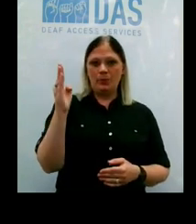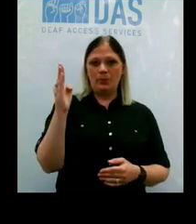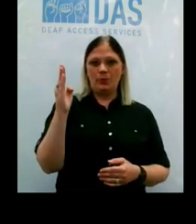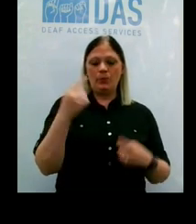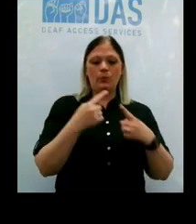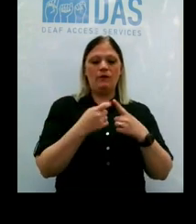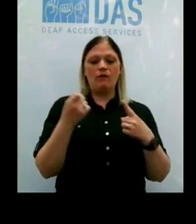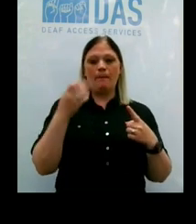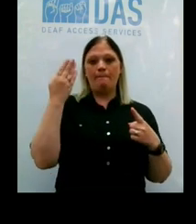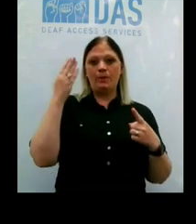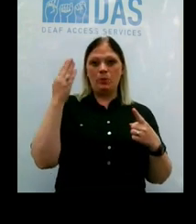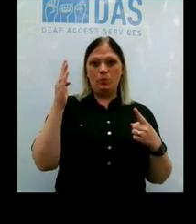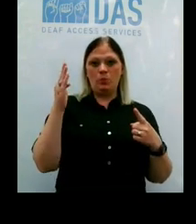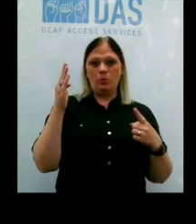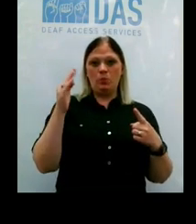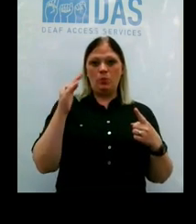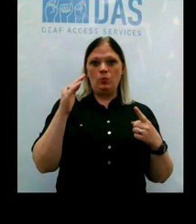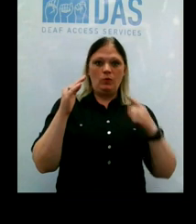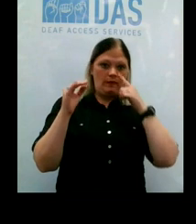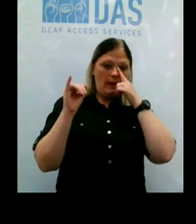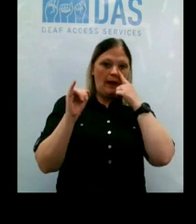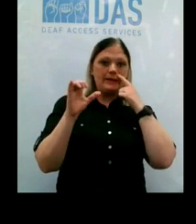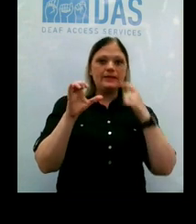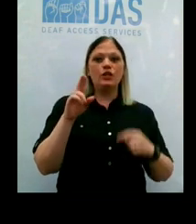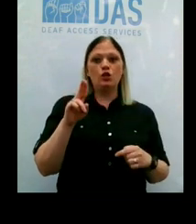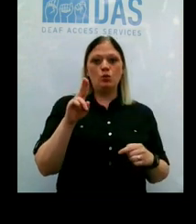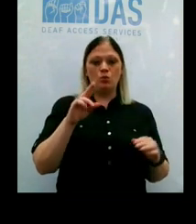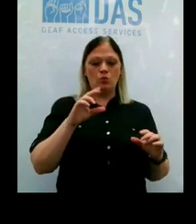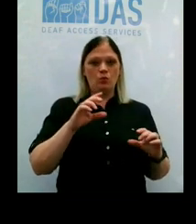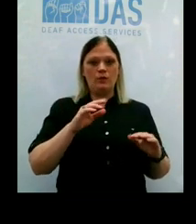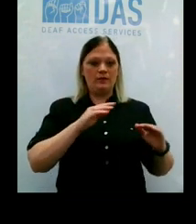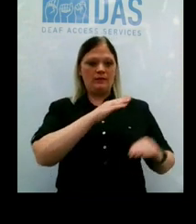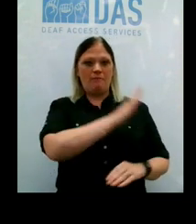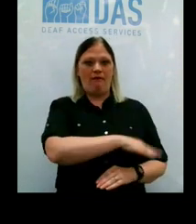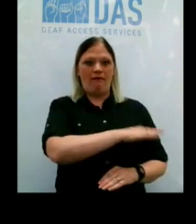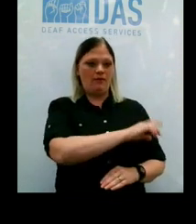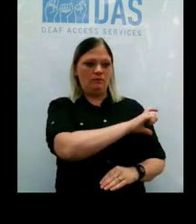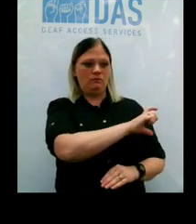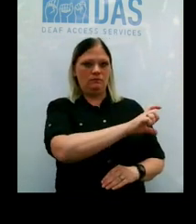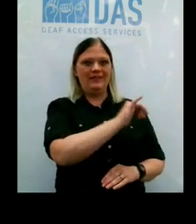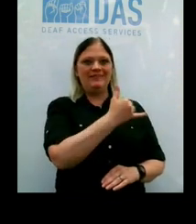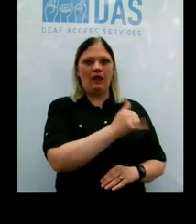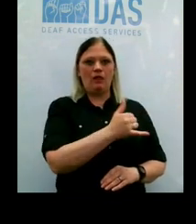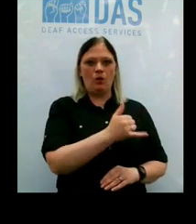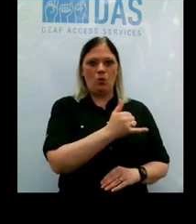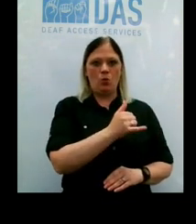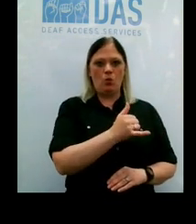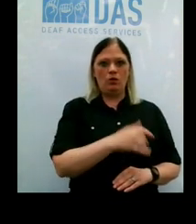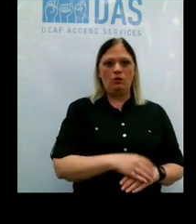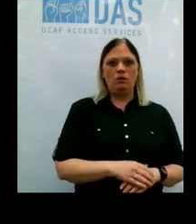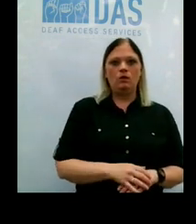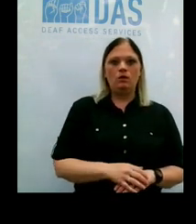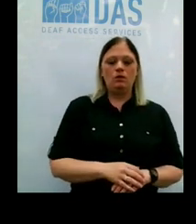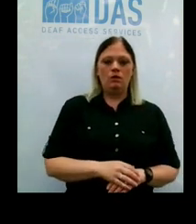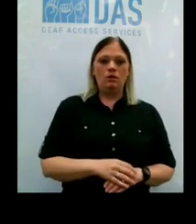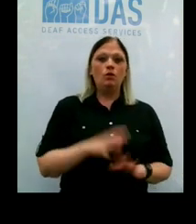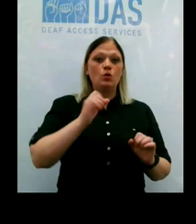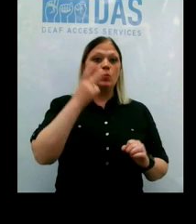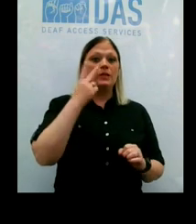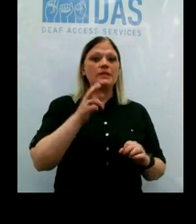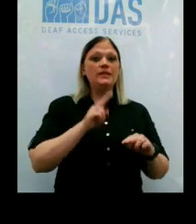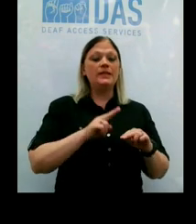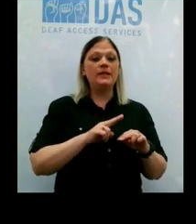those, the number that are in the intensive care units in yellow. And so you can see that there is a decreasing